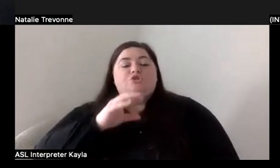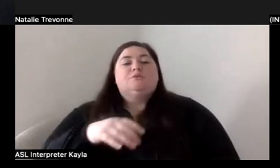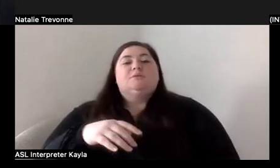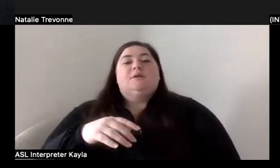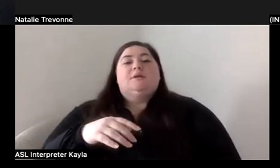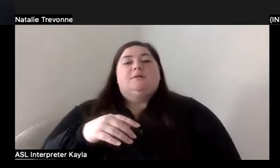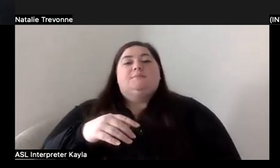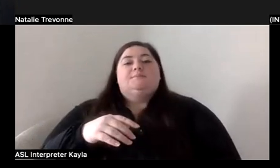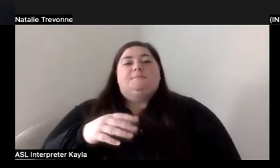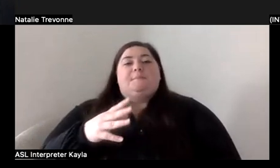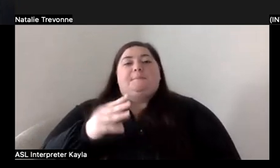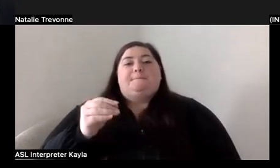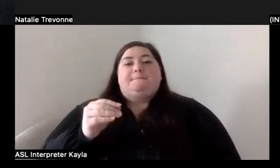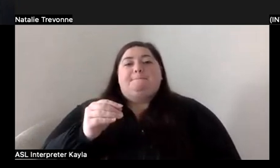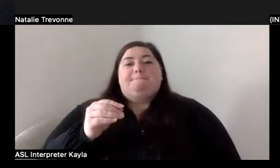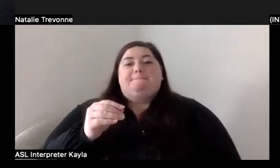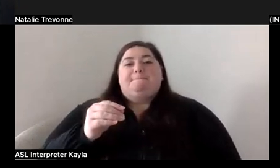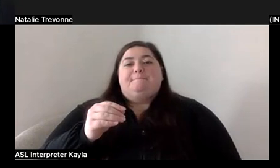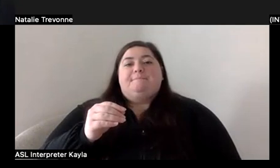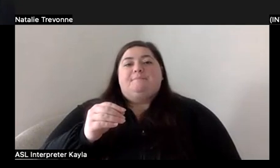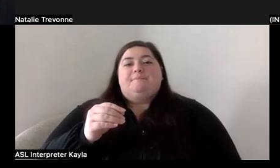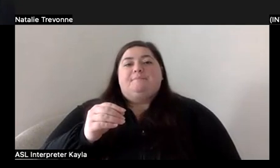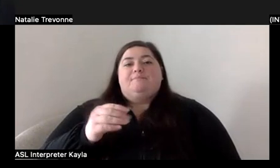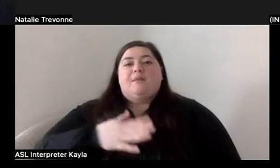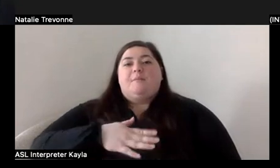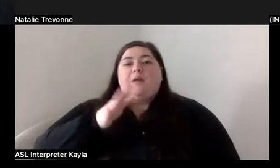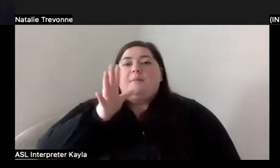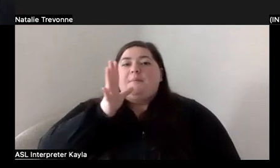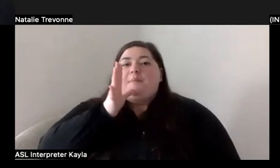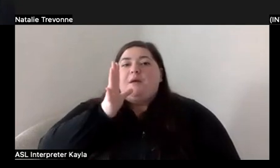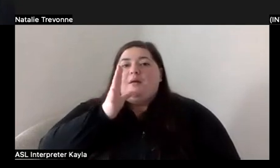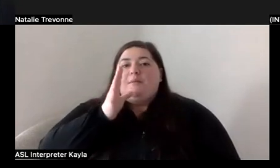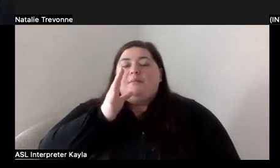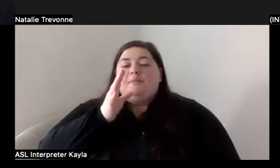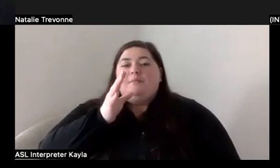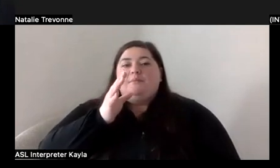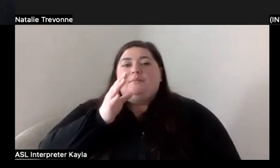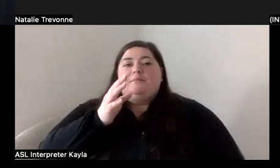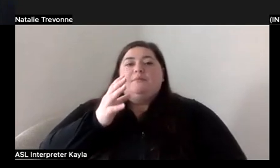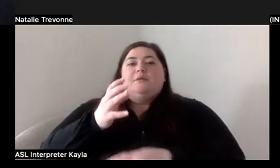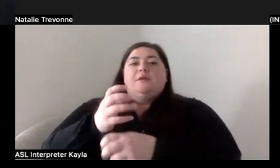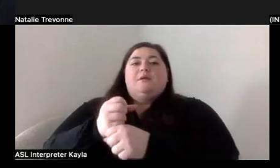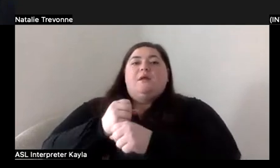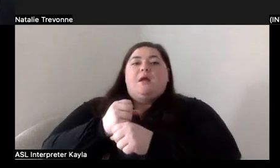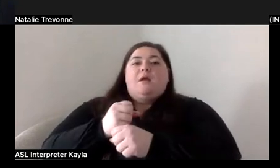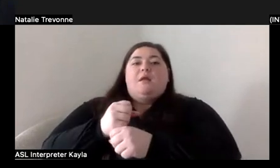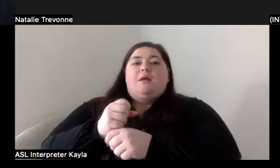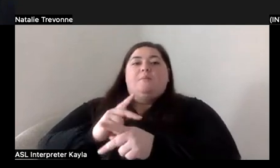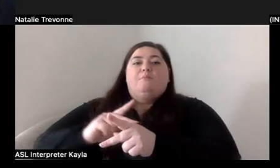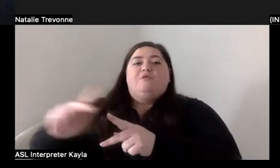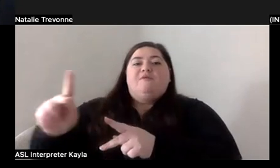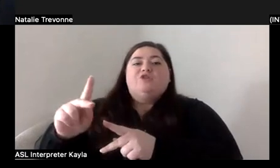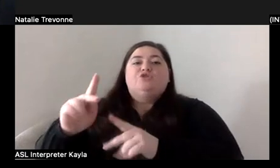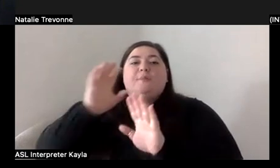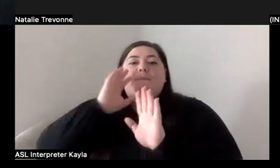had my mom at 15. She got a professional Molly cop pictures